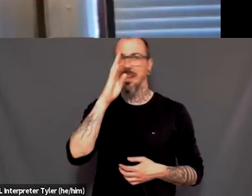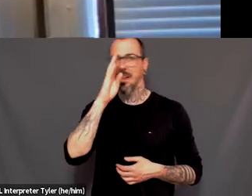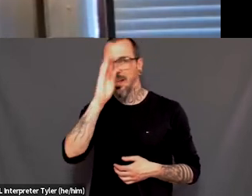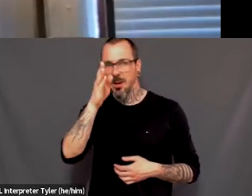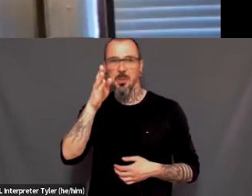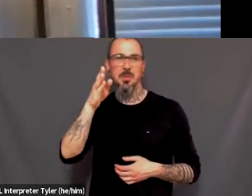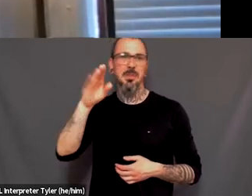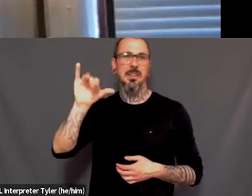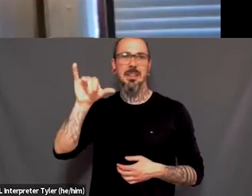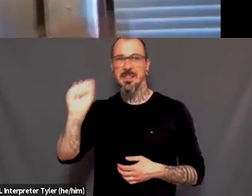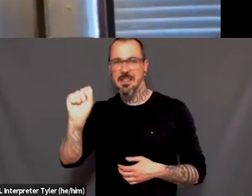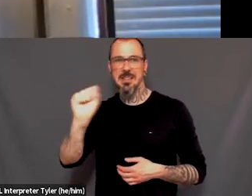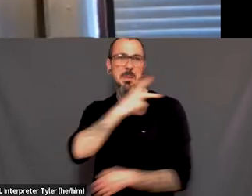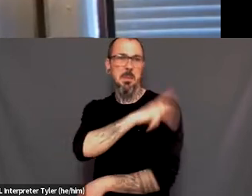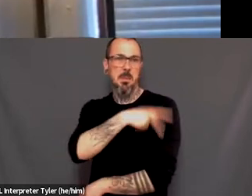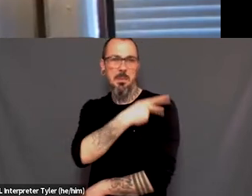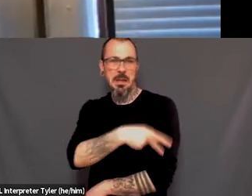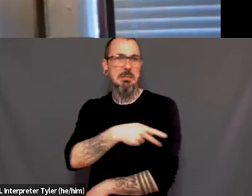roles of patients are like,